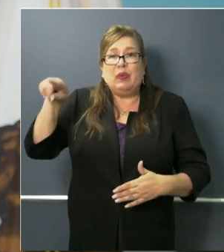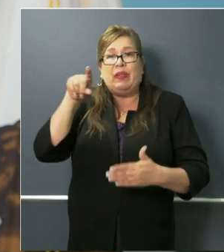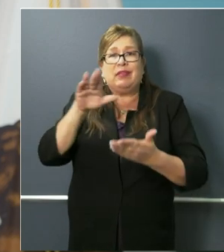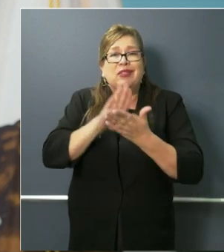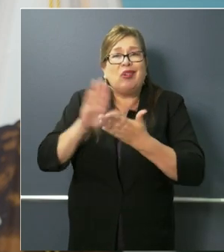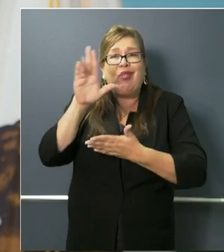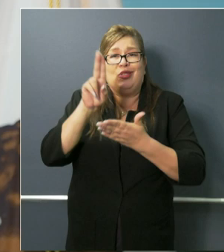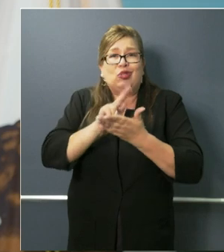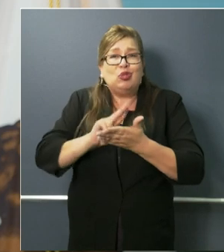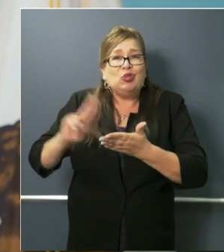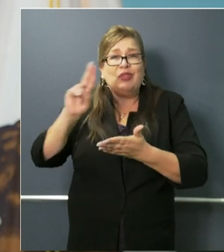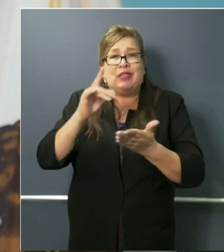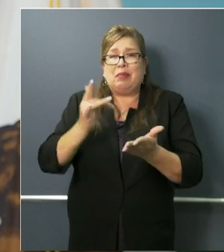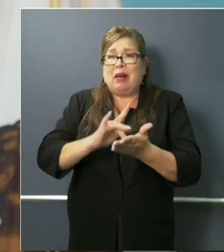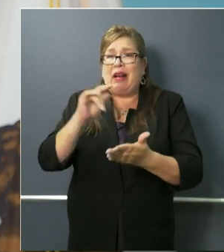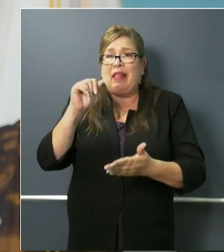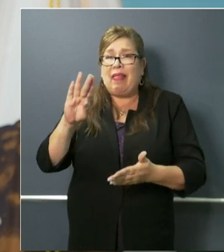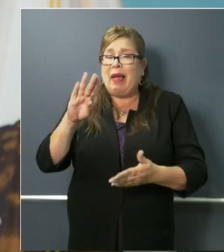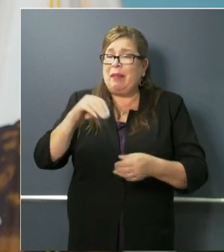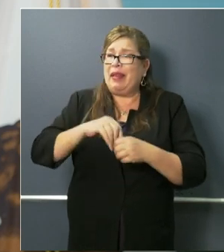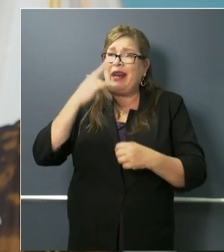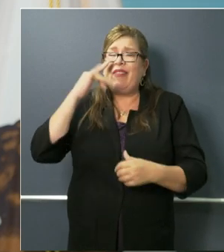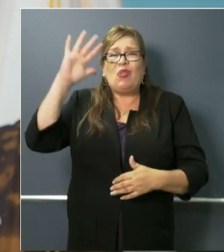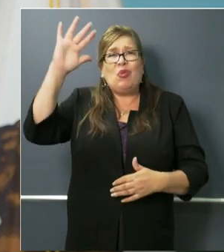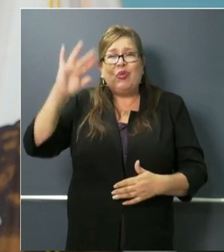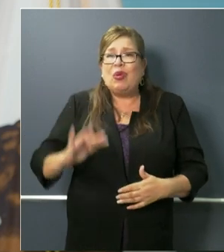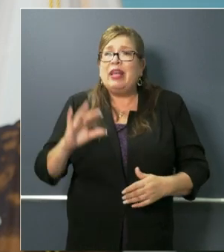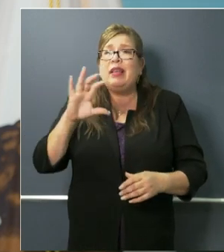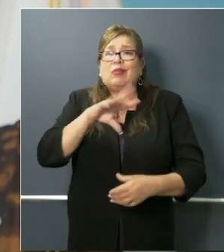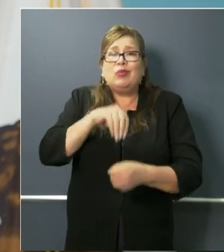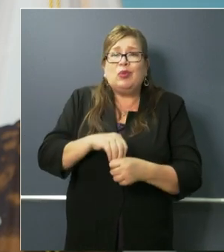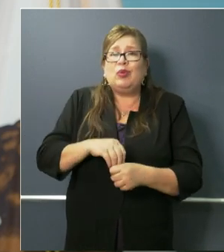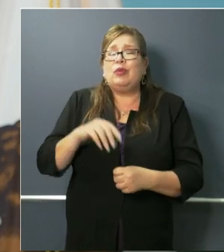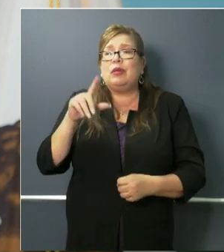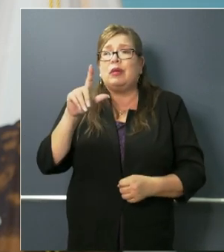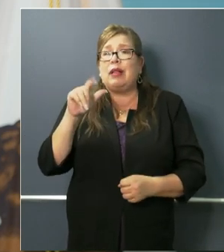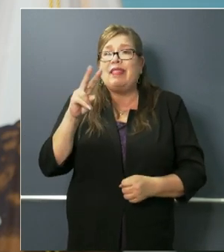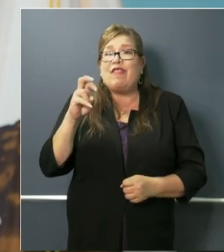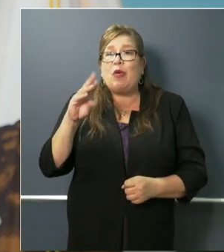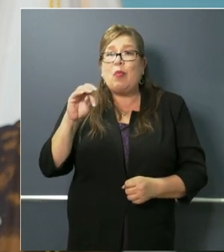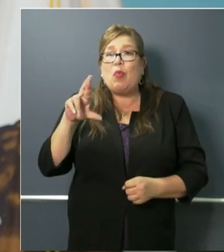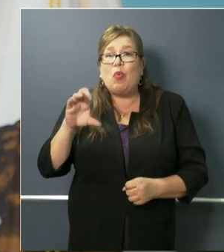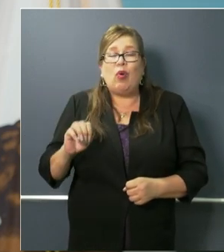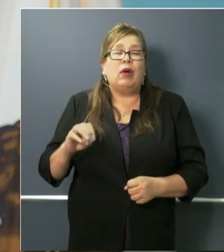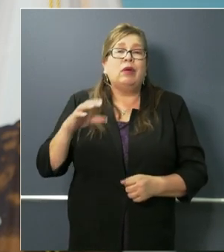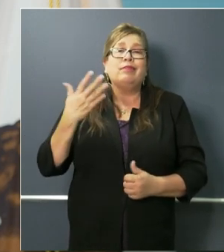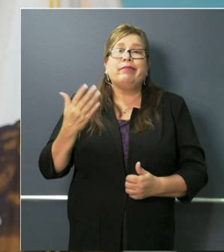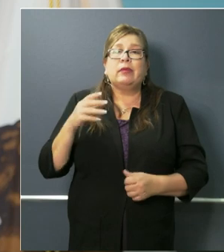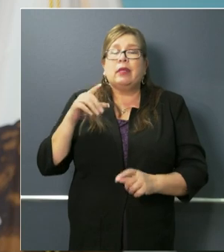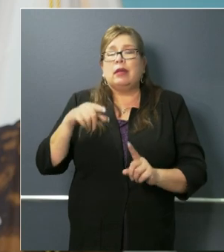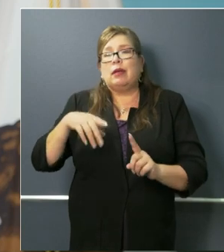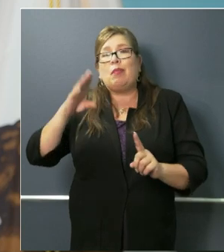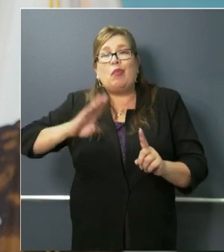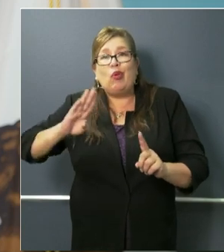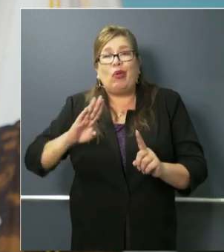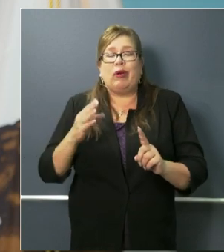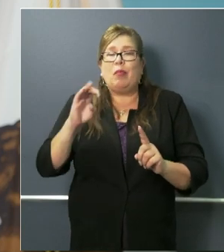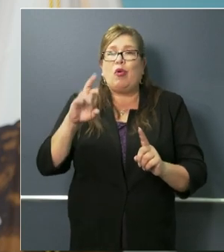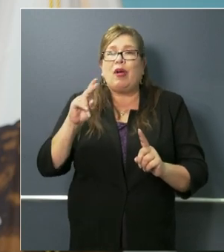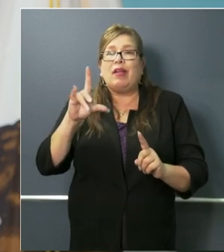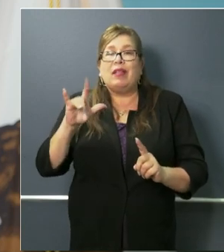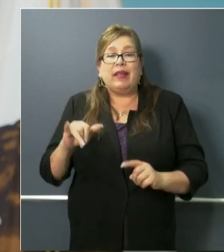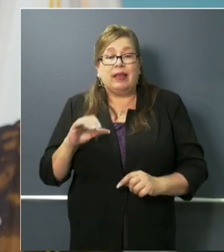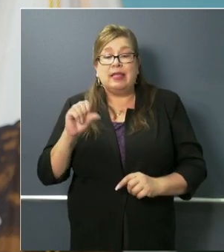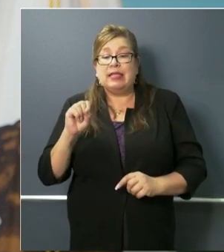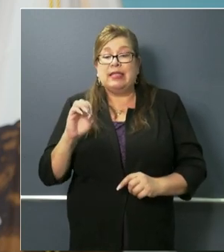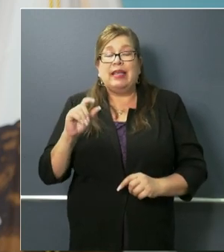and medical labs in the state of california lawrence livermore lawrence berkeley labs sandia labs uh the incredible work being done at